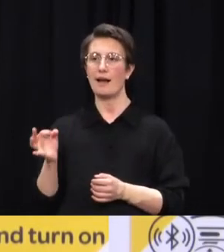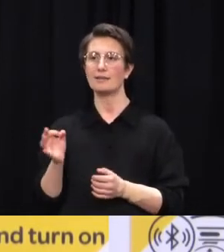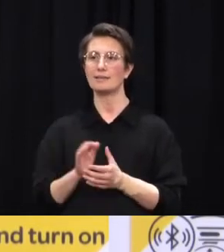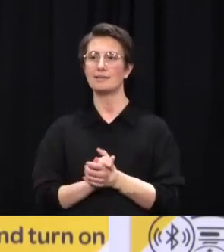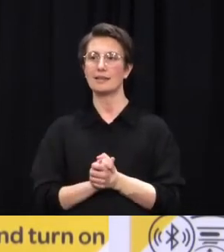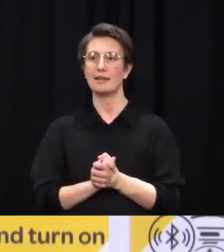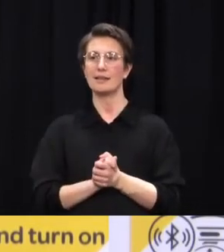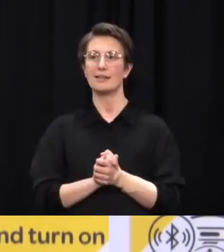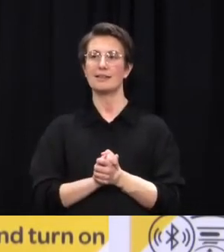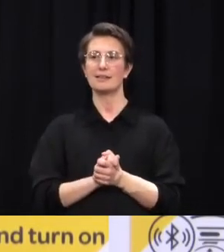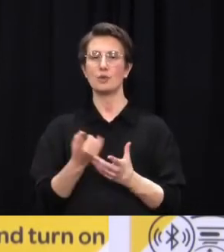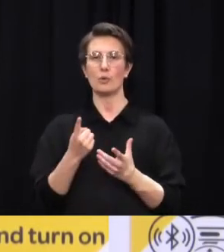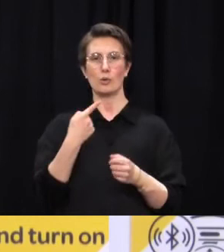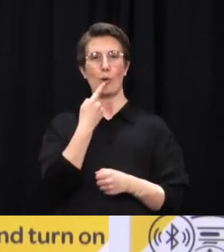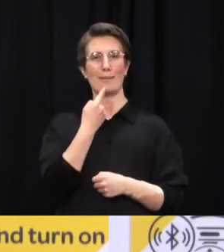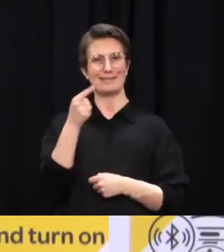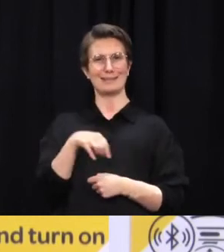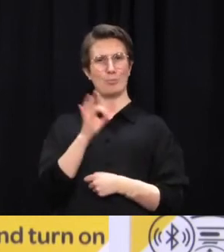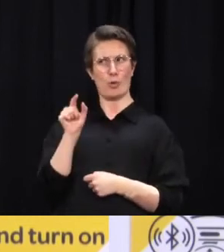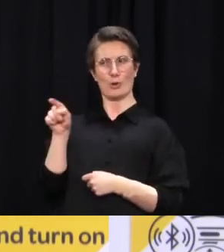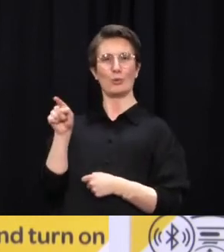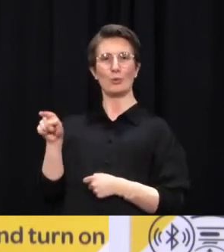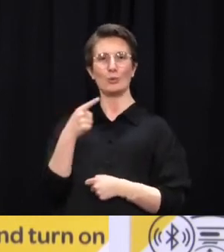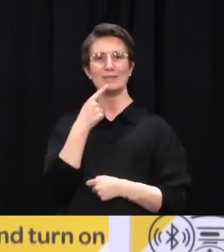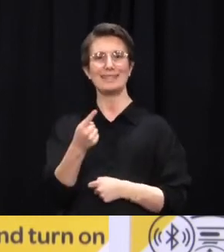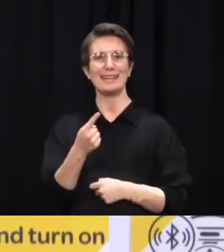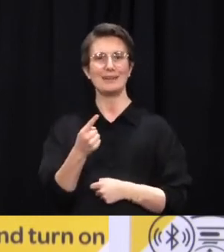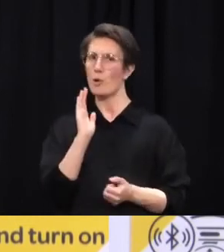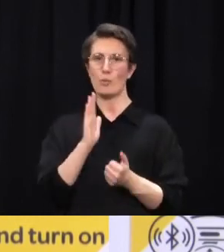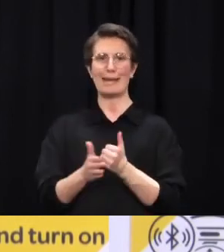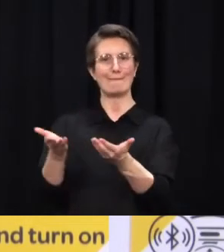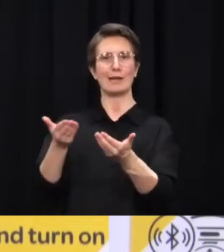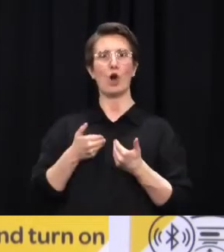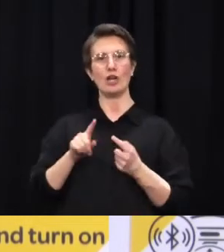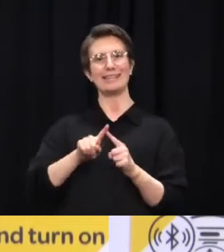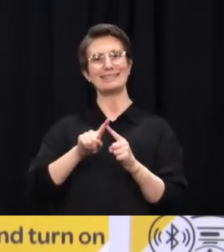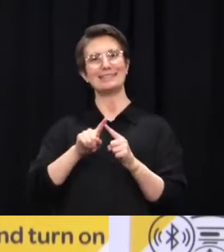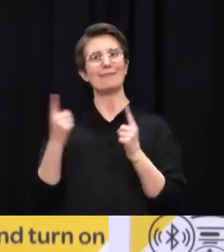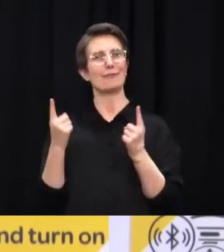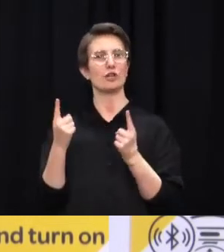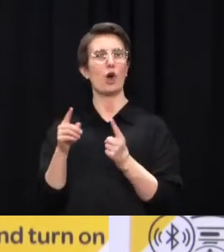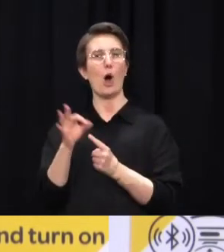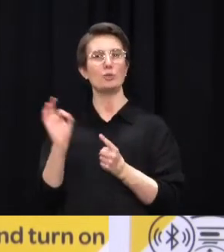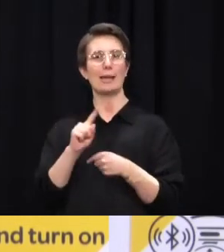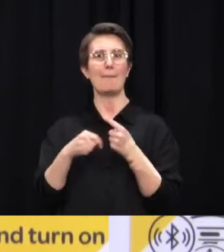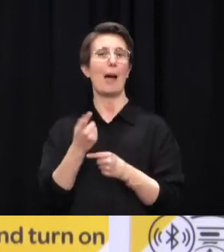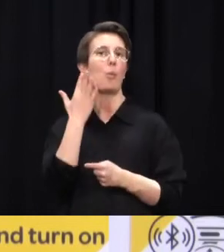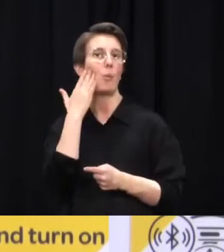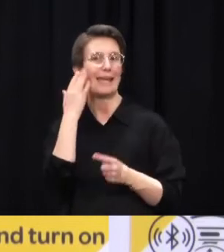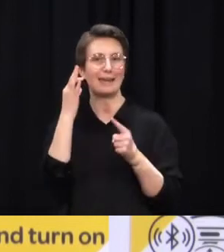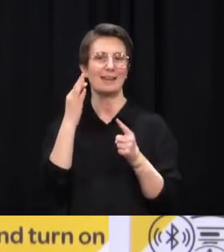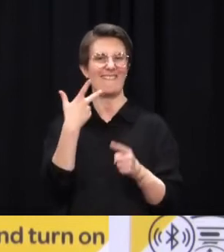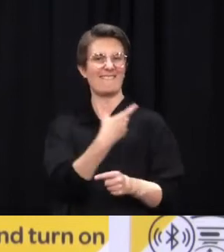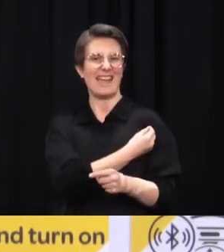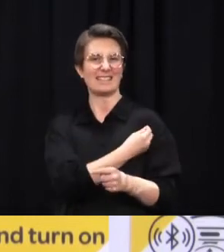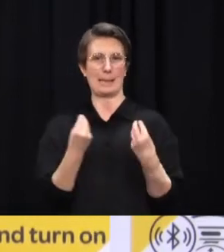Pfizer earlier. Does that suggest that that was not something that the government pushed for themselves? It was just that Pfizer never actually offered that